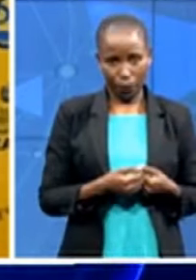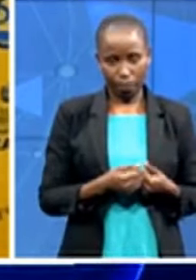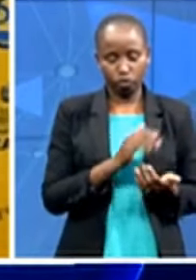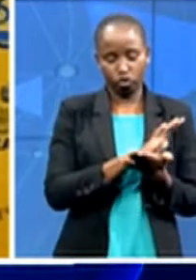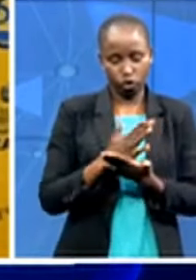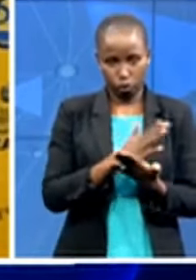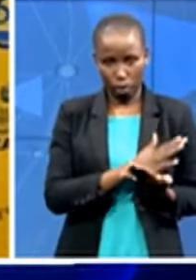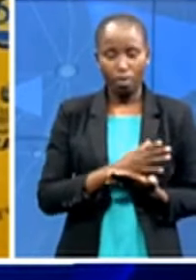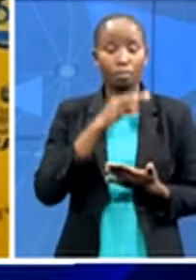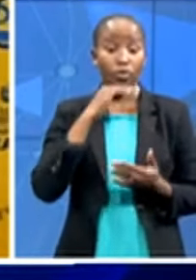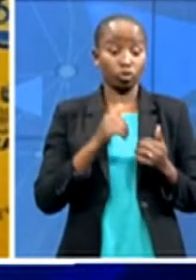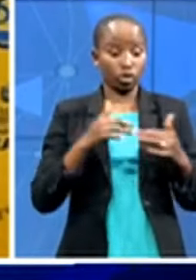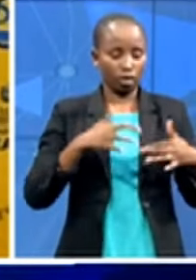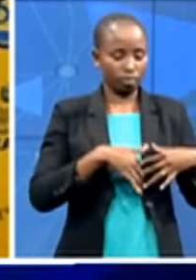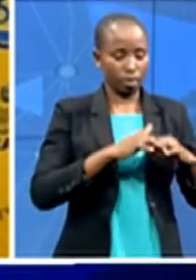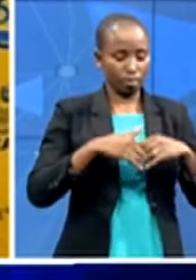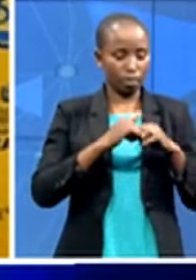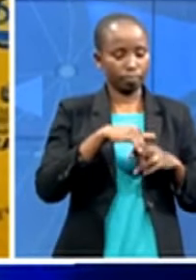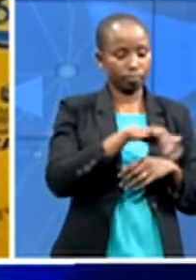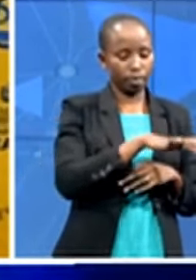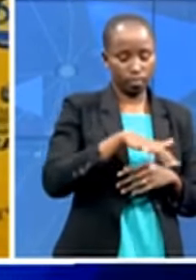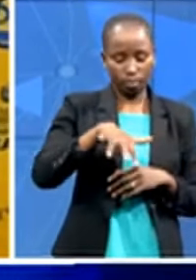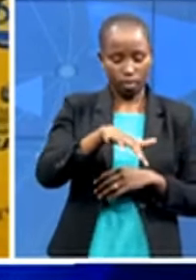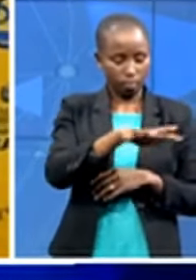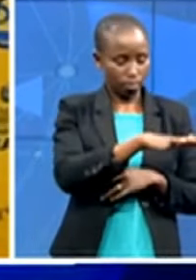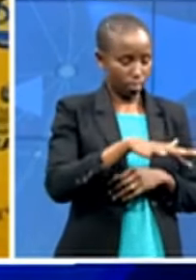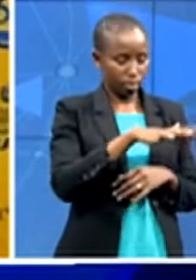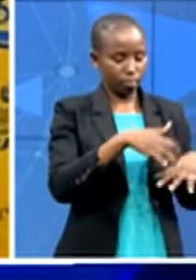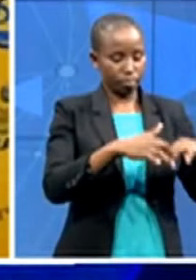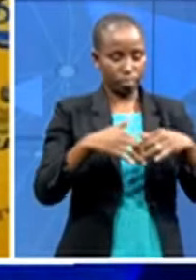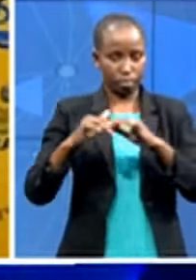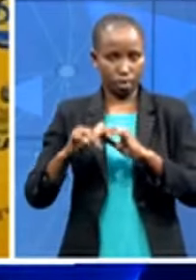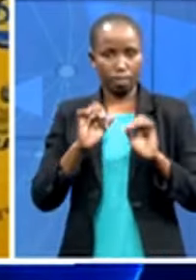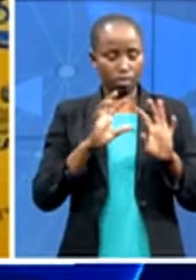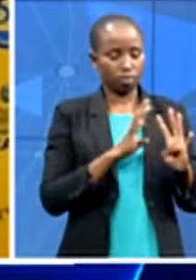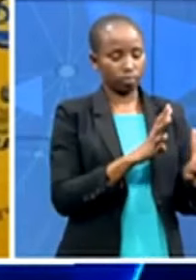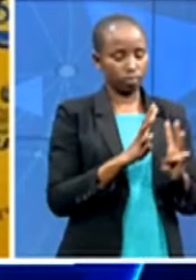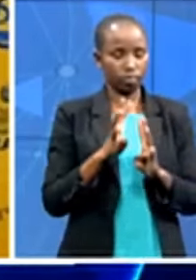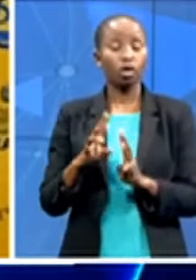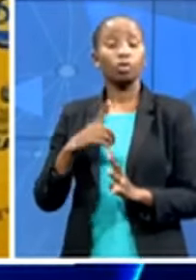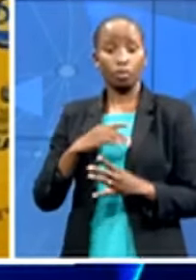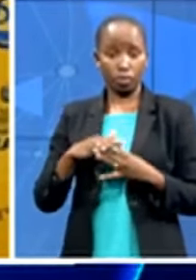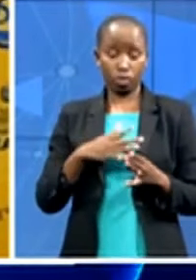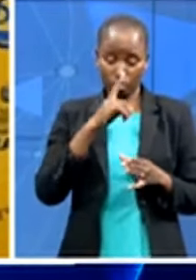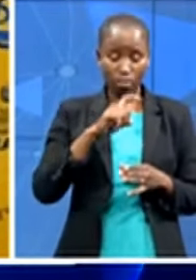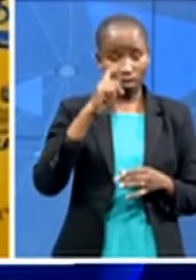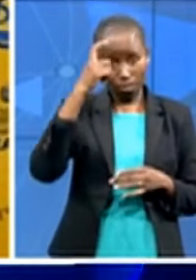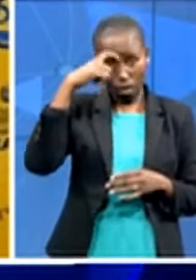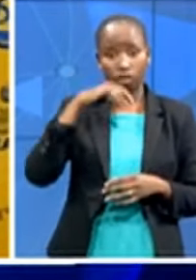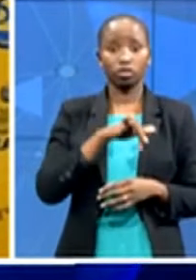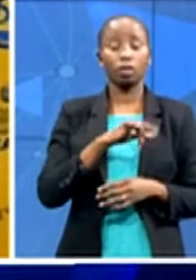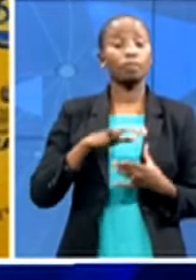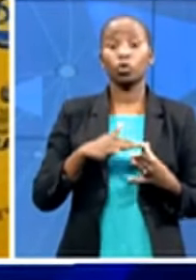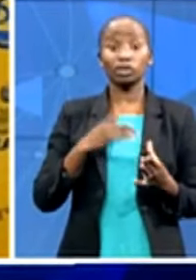really started planning on we need to work smart here because it's not gonna be easy and of course it's history what happened to